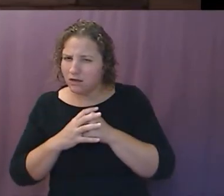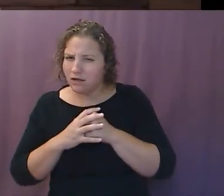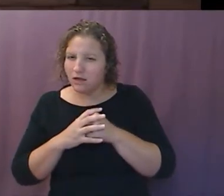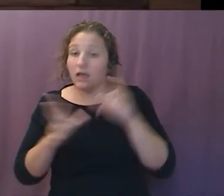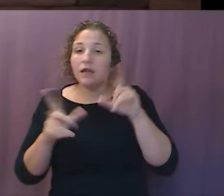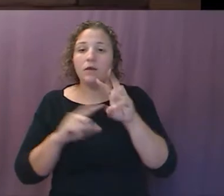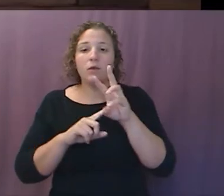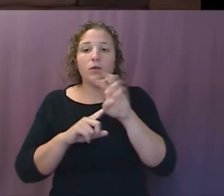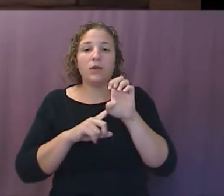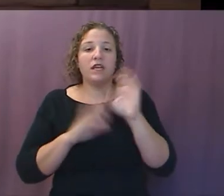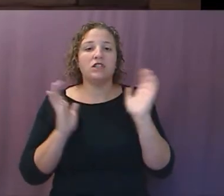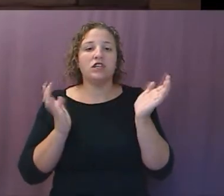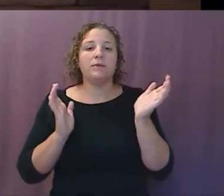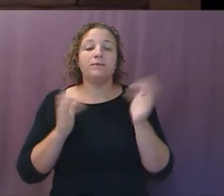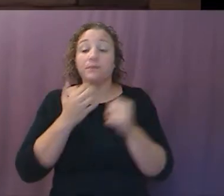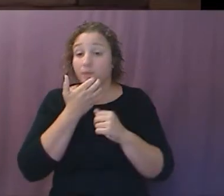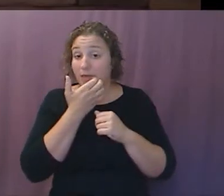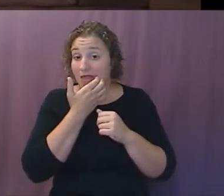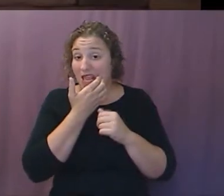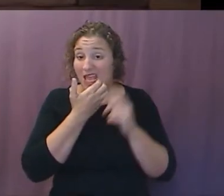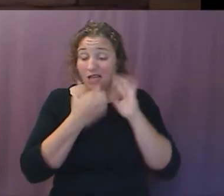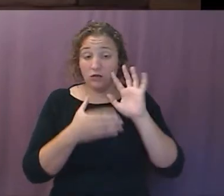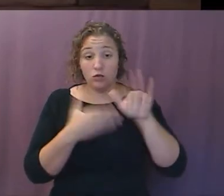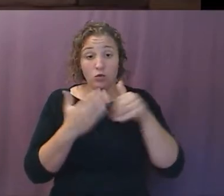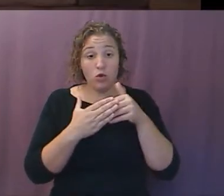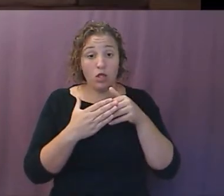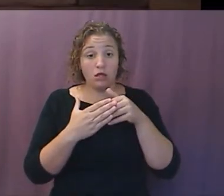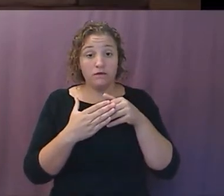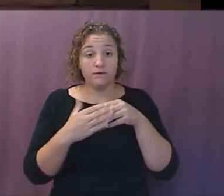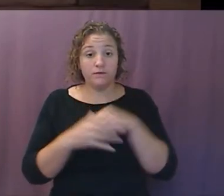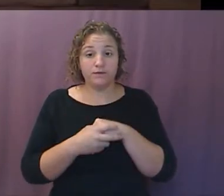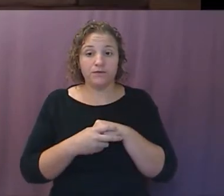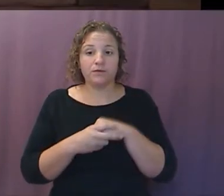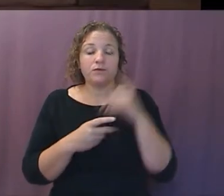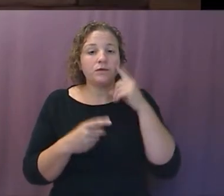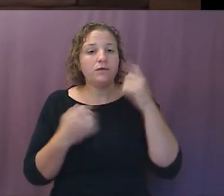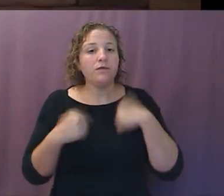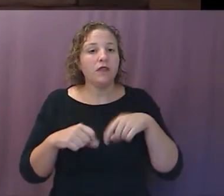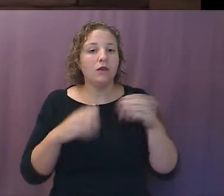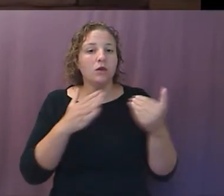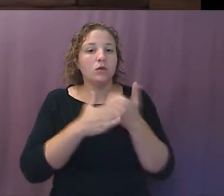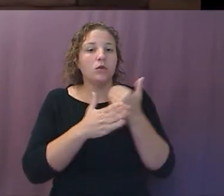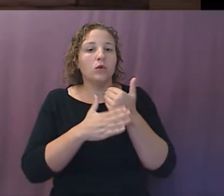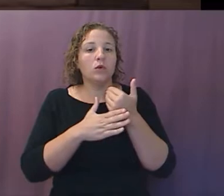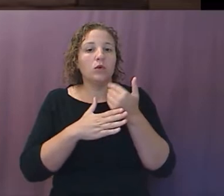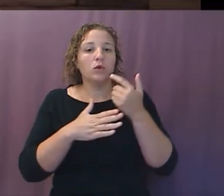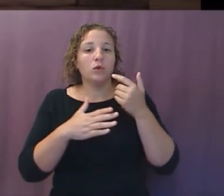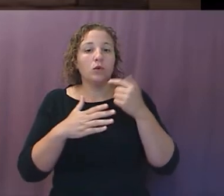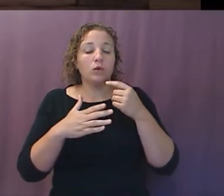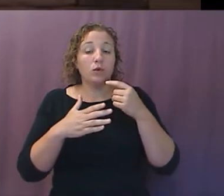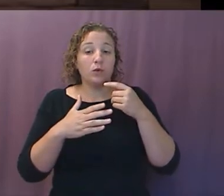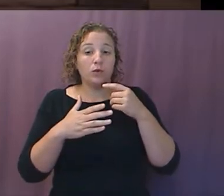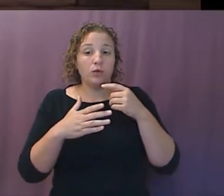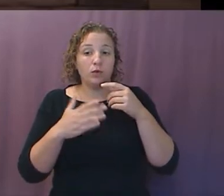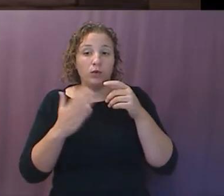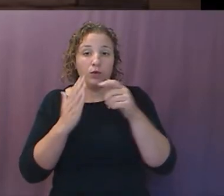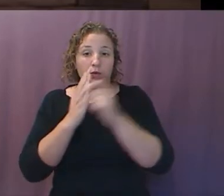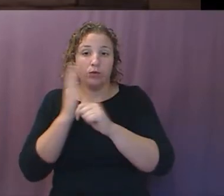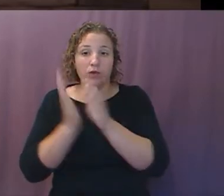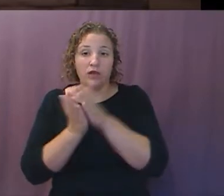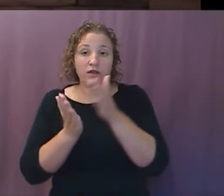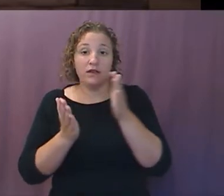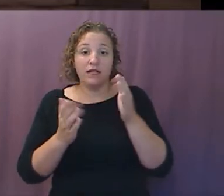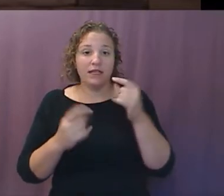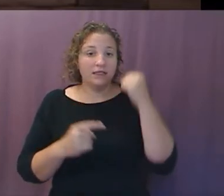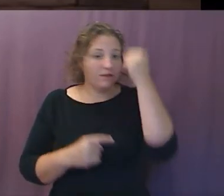WeChat was also part of it. What they have taken into this new digital record is facial recognition, body movement.